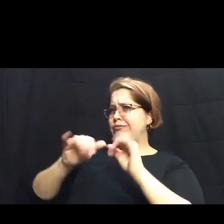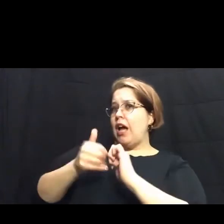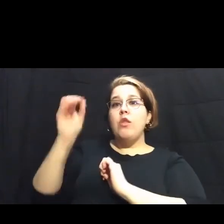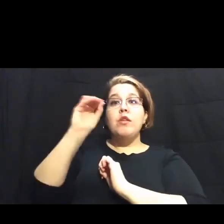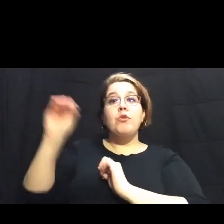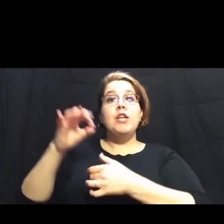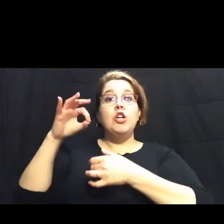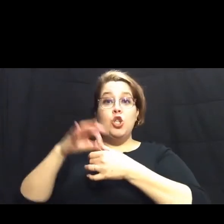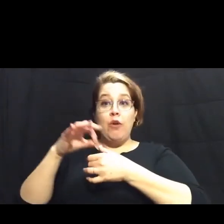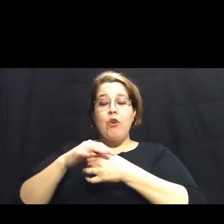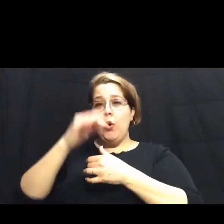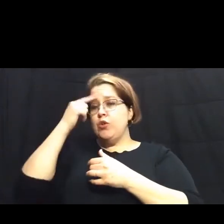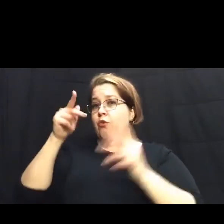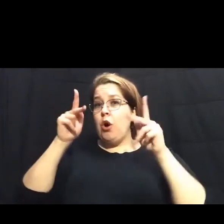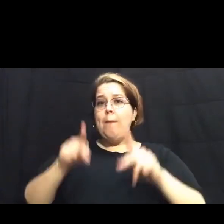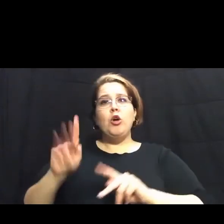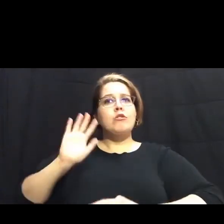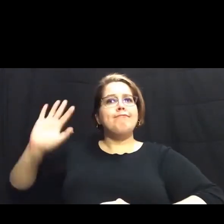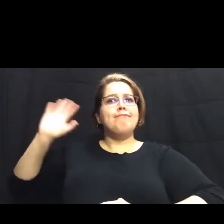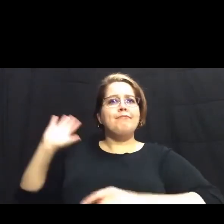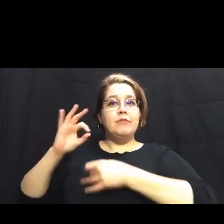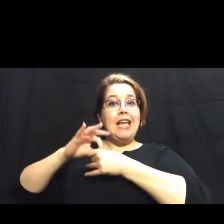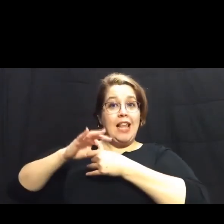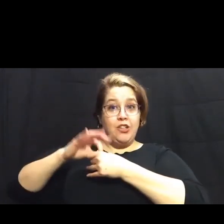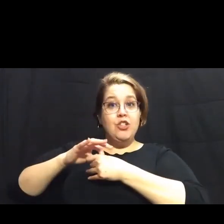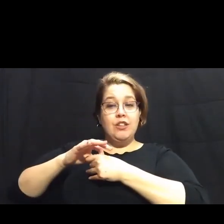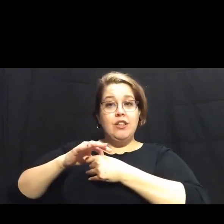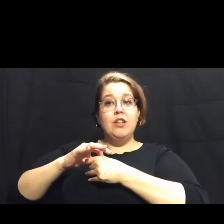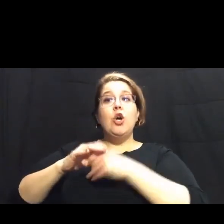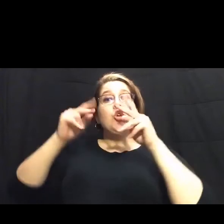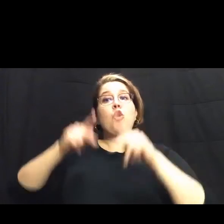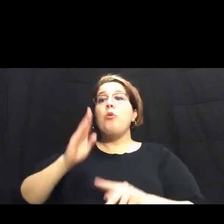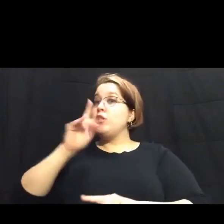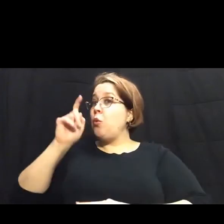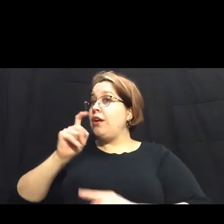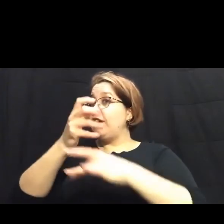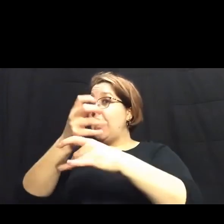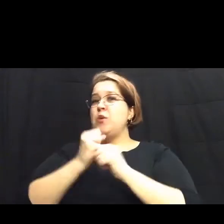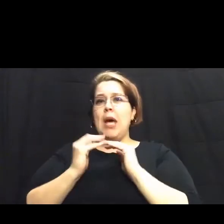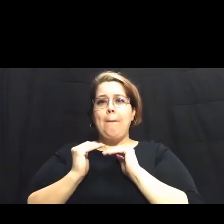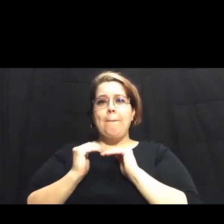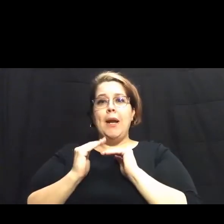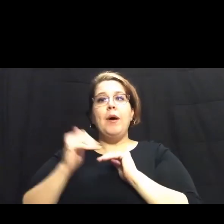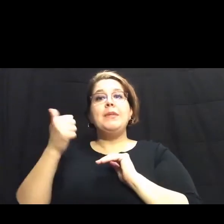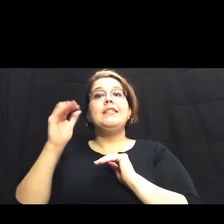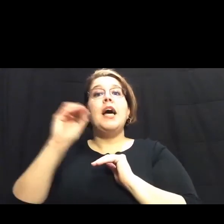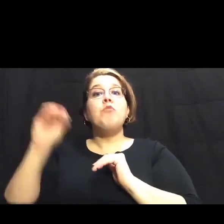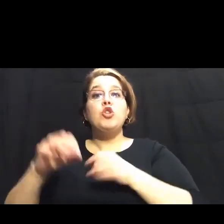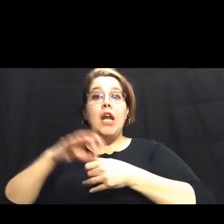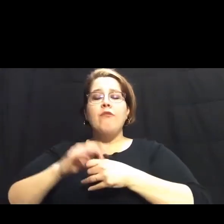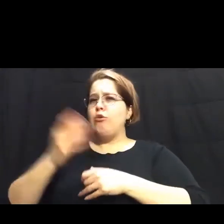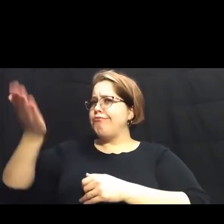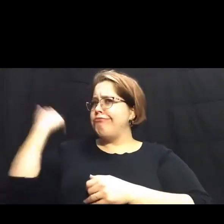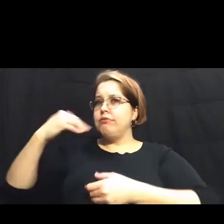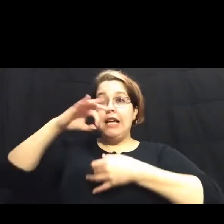votes cast for a candidate in a previous election. And so a candidate would have had to receive a minimum of 10% of the votes in a previous election